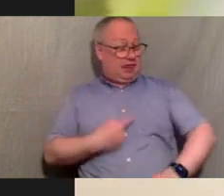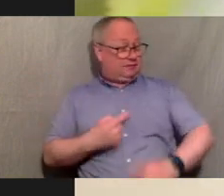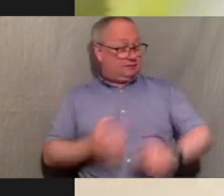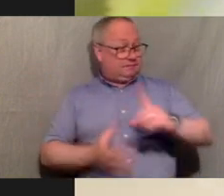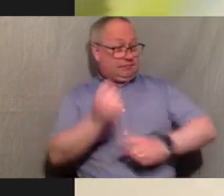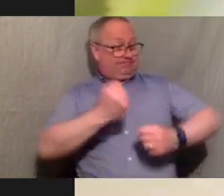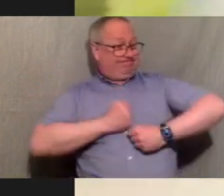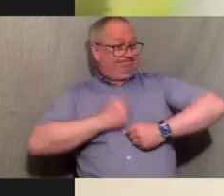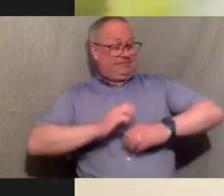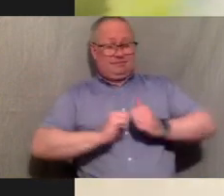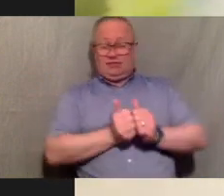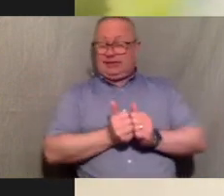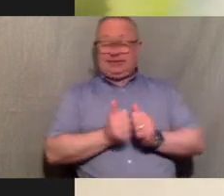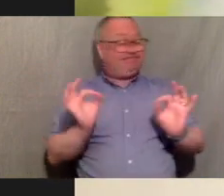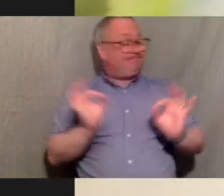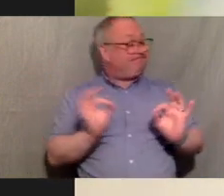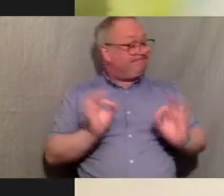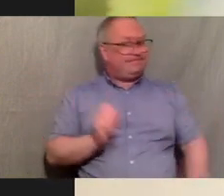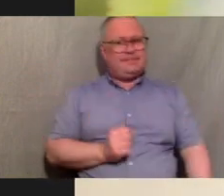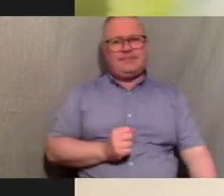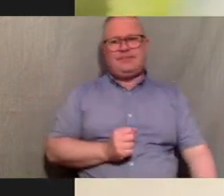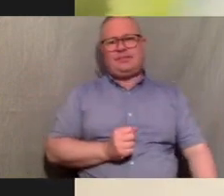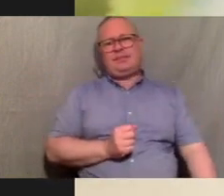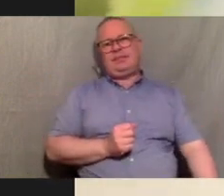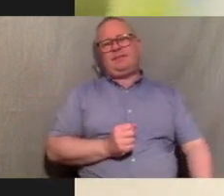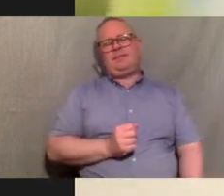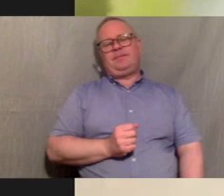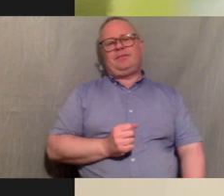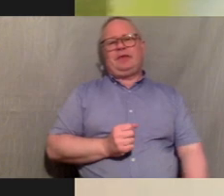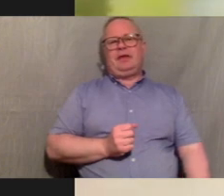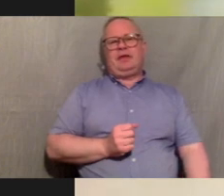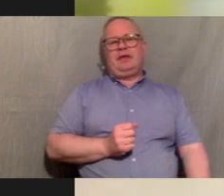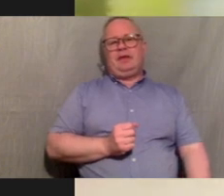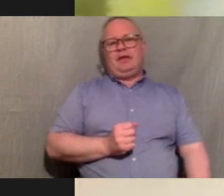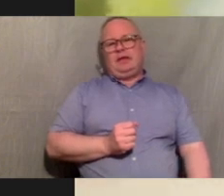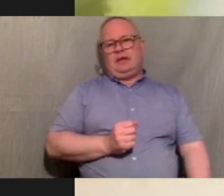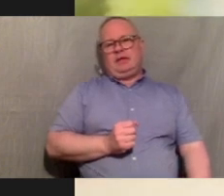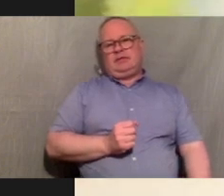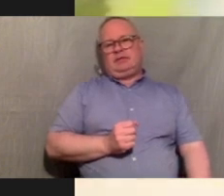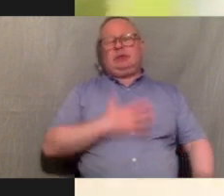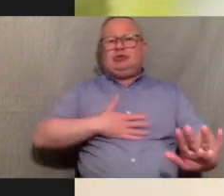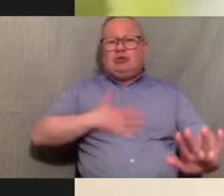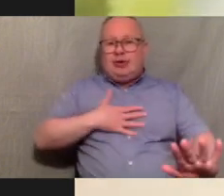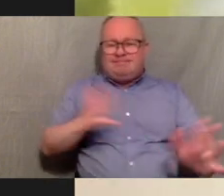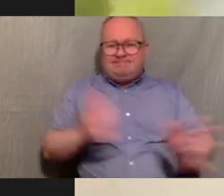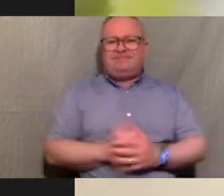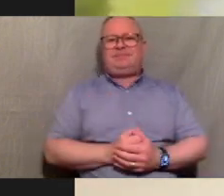okay we'll put it on the floor um sorry guys but um yeah so i feel like it'd be quite a good